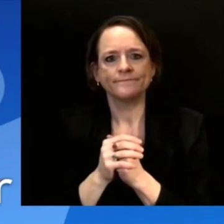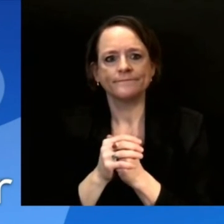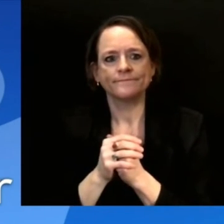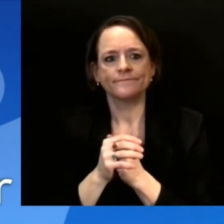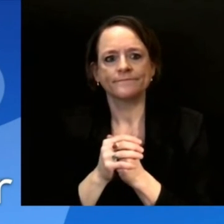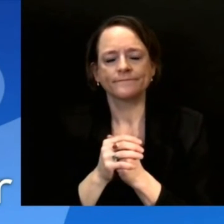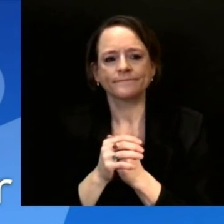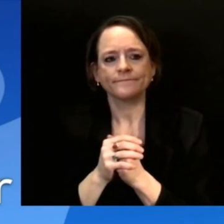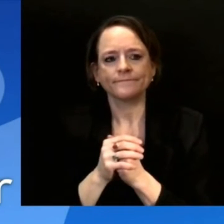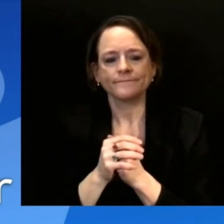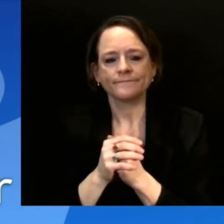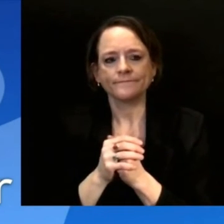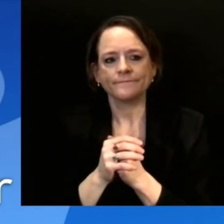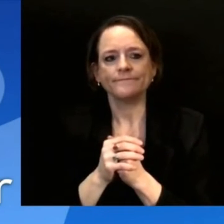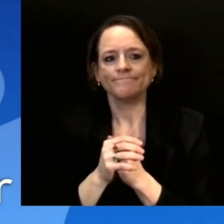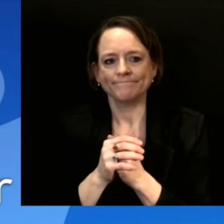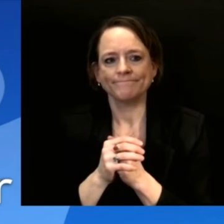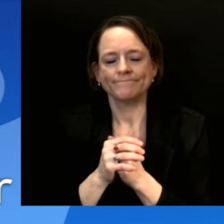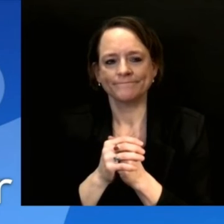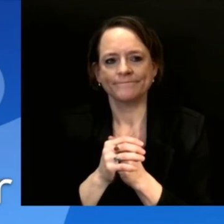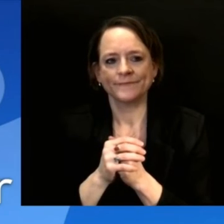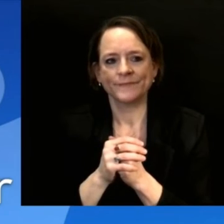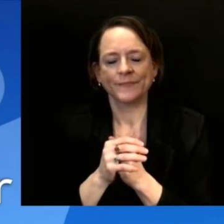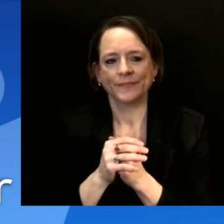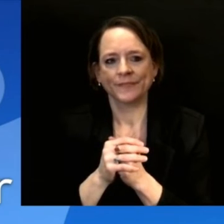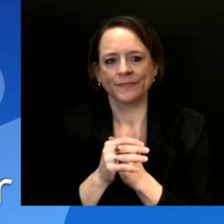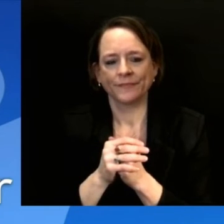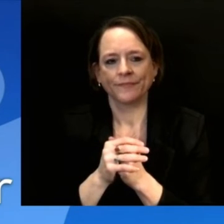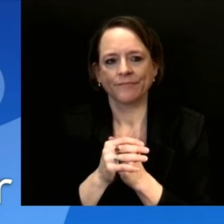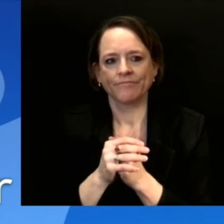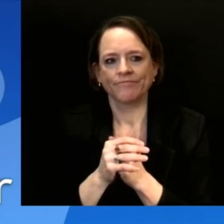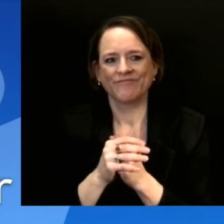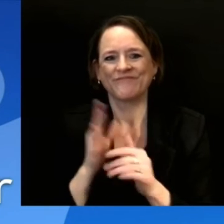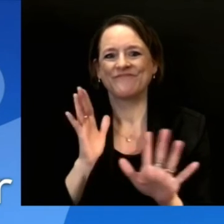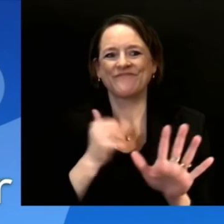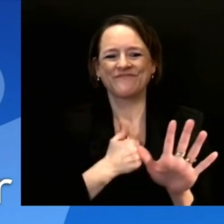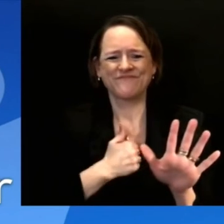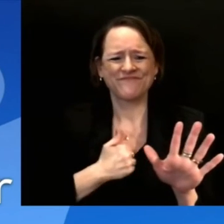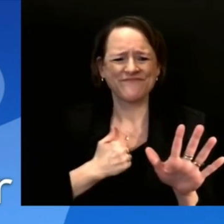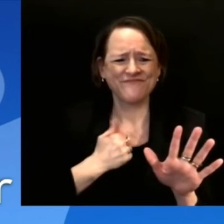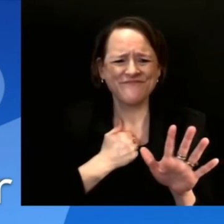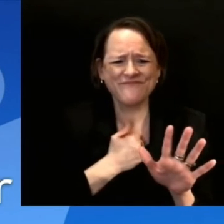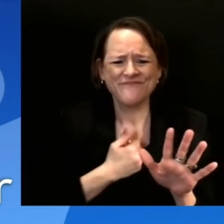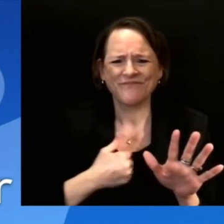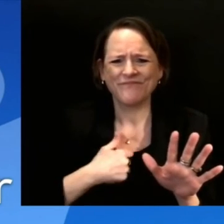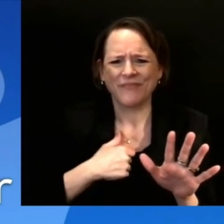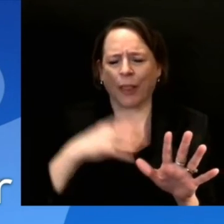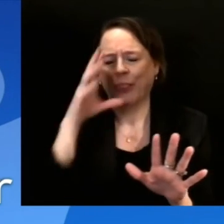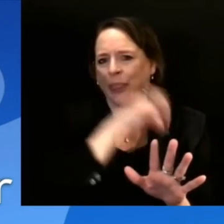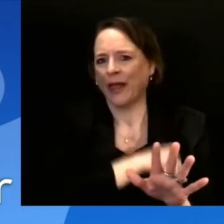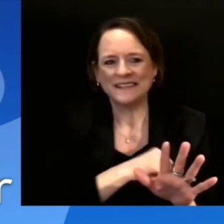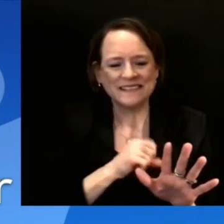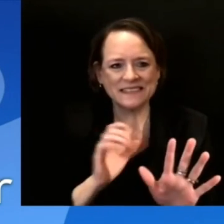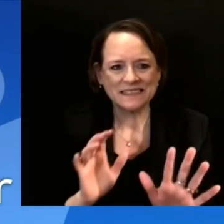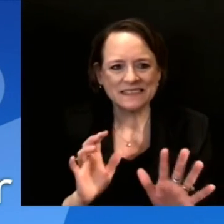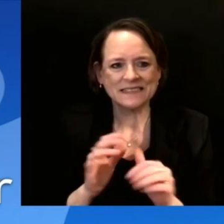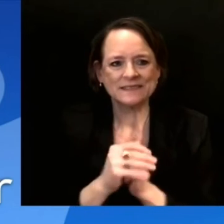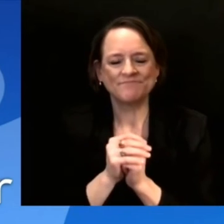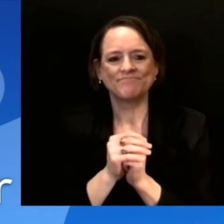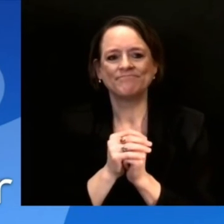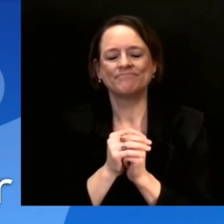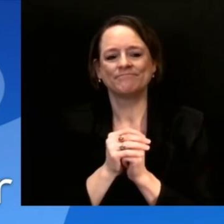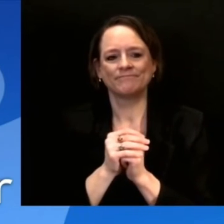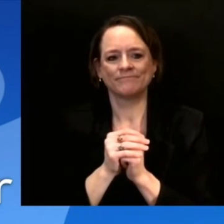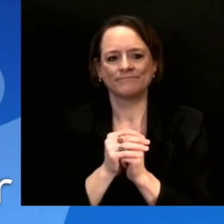Hi. Actually, I apologize for missing the first chance, but my question was on the prison population and